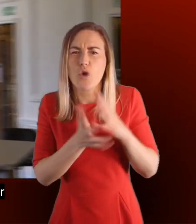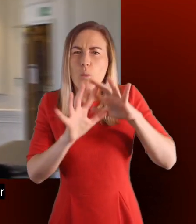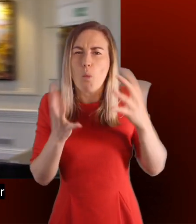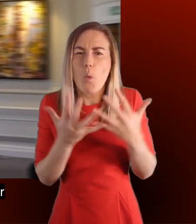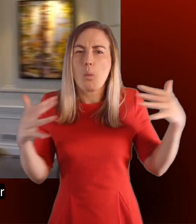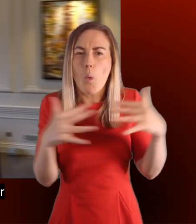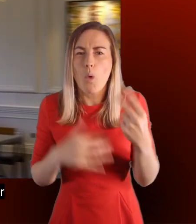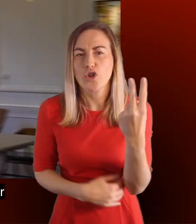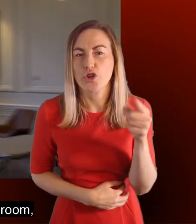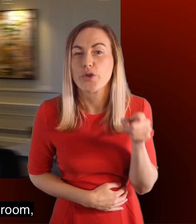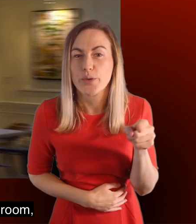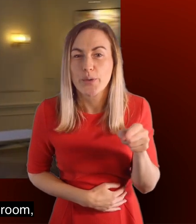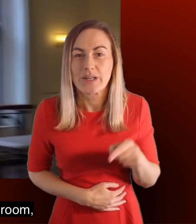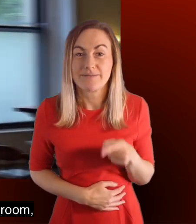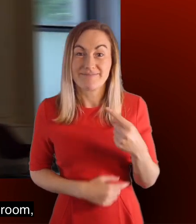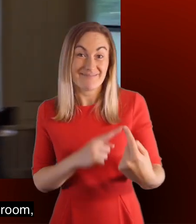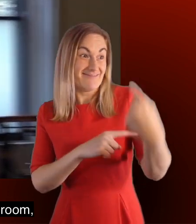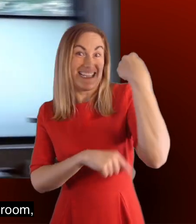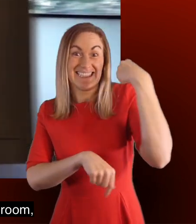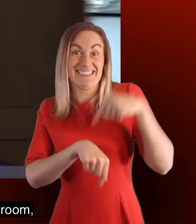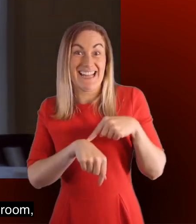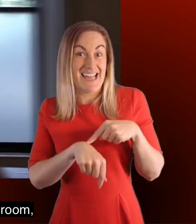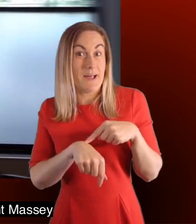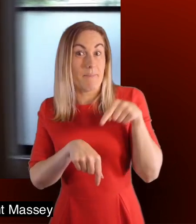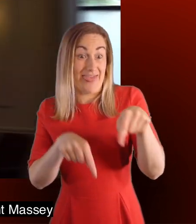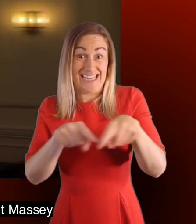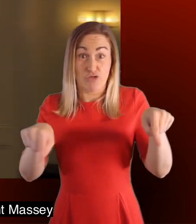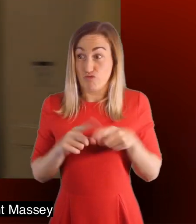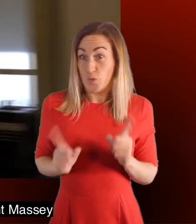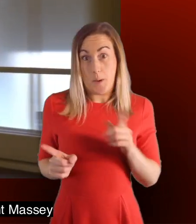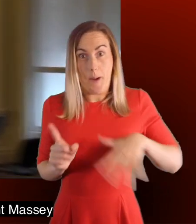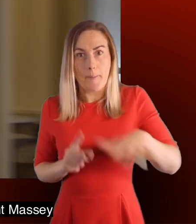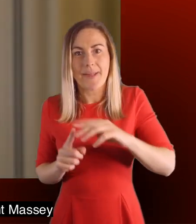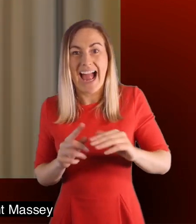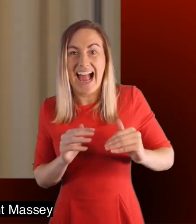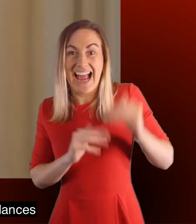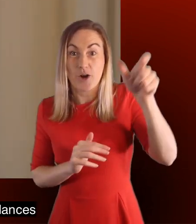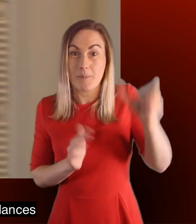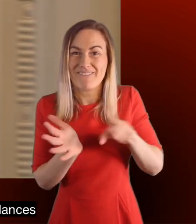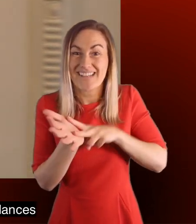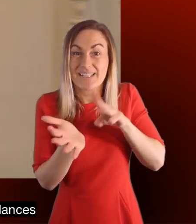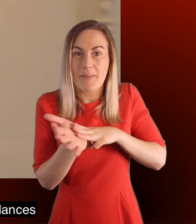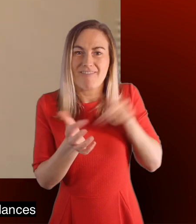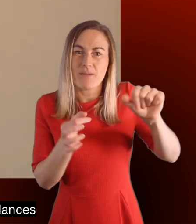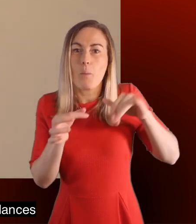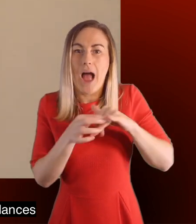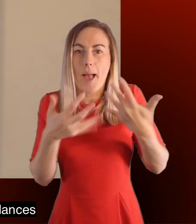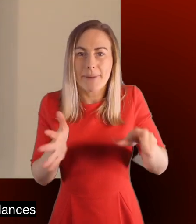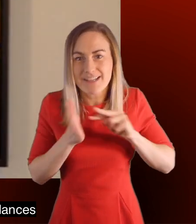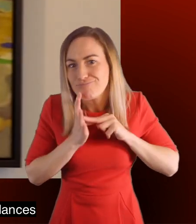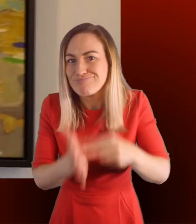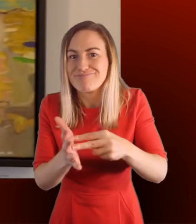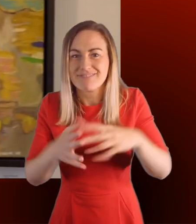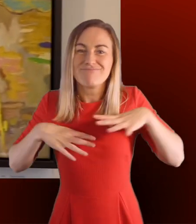World War II. It was during this time and in this room that then High Commissioner Vincent Massey and his wife would host informal